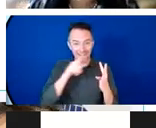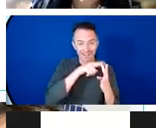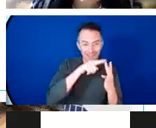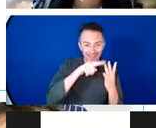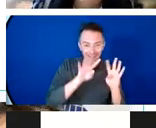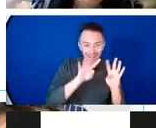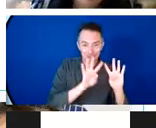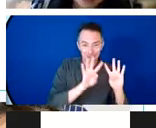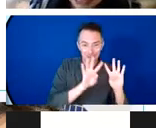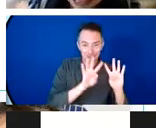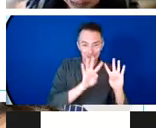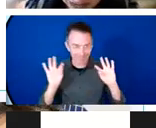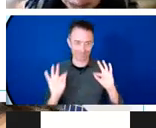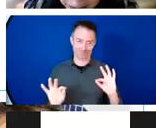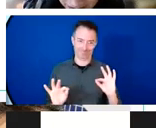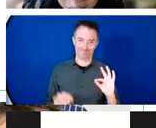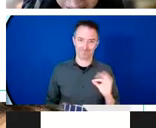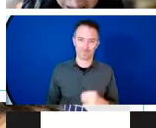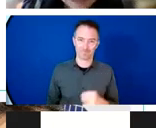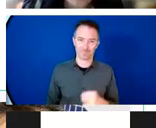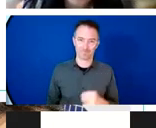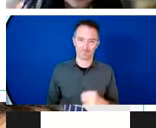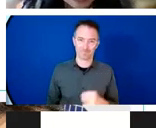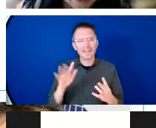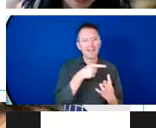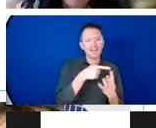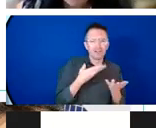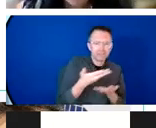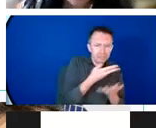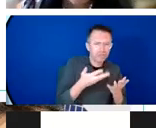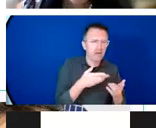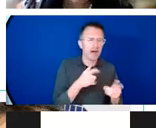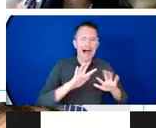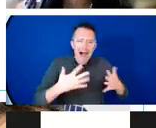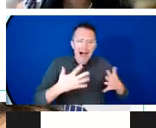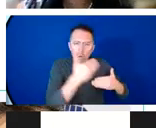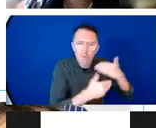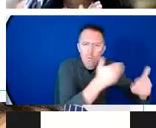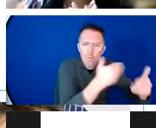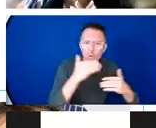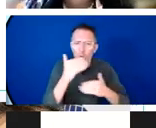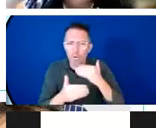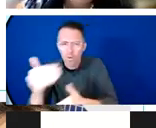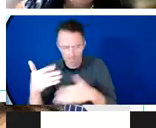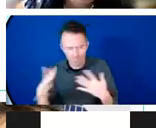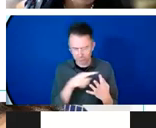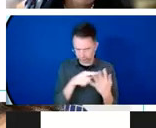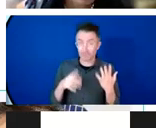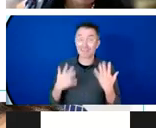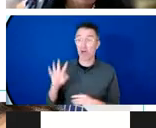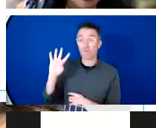approaches that we're looking at. So it is my honour to introduce the panel and you see them up front and I hope on your screen.